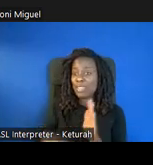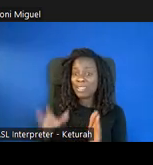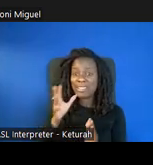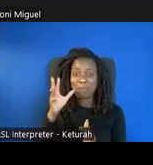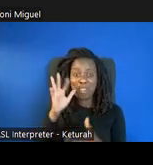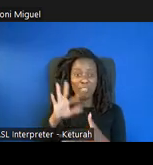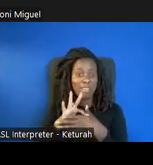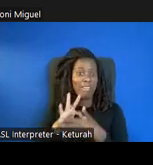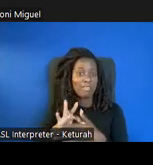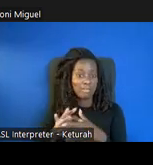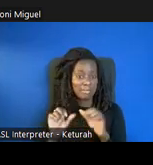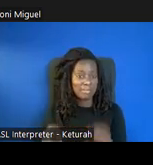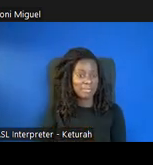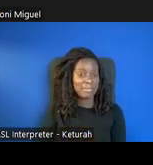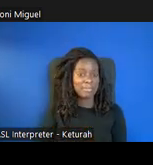well.